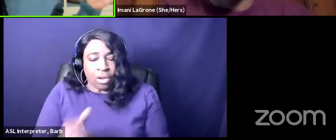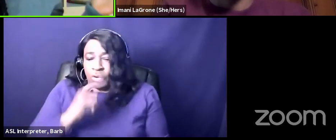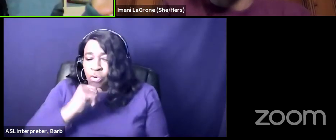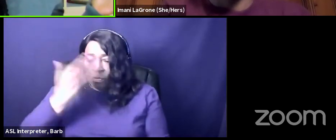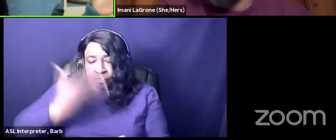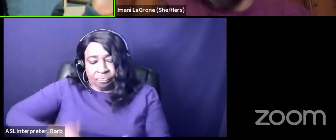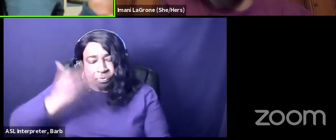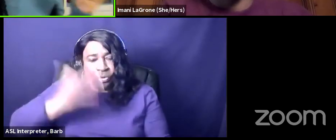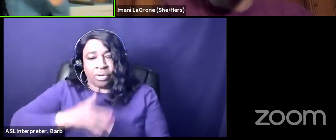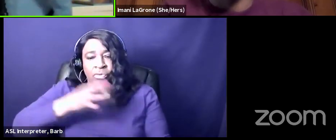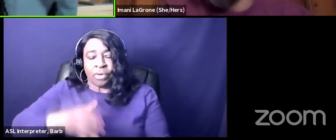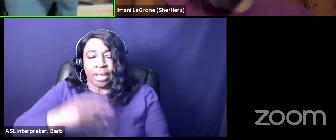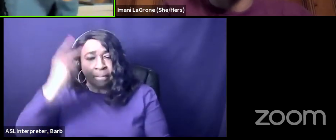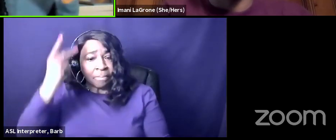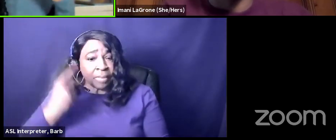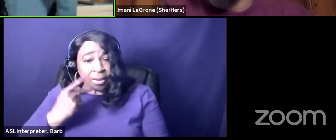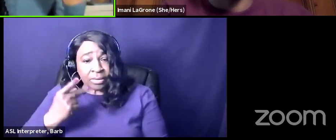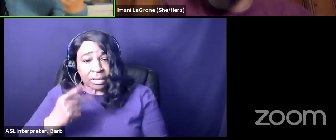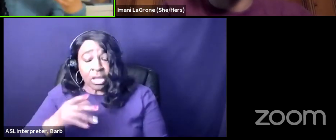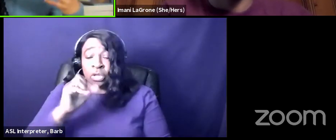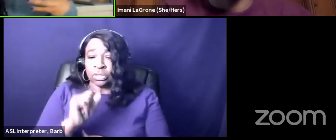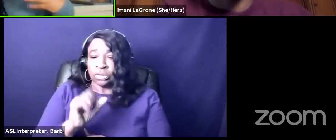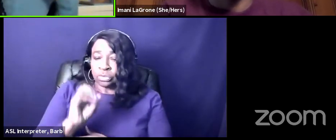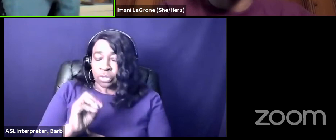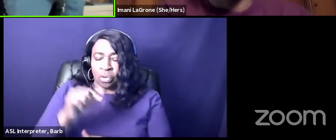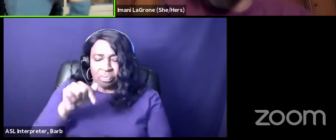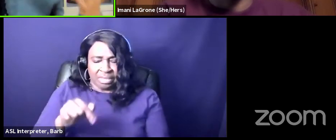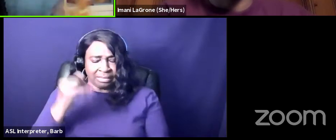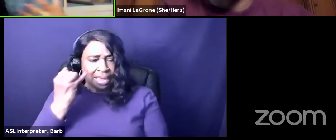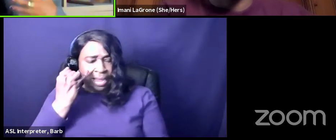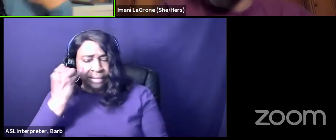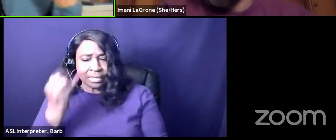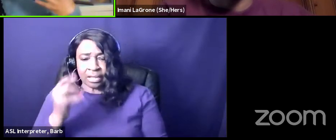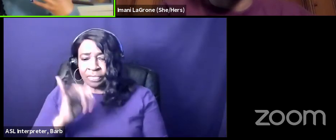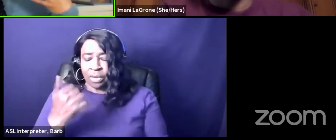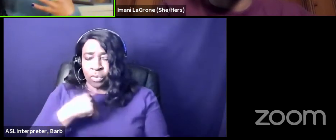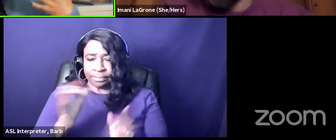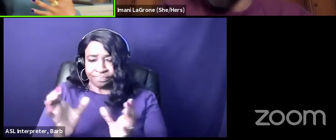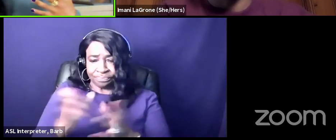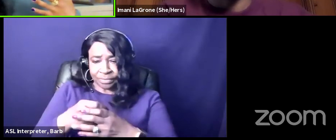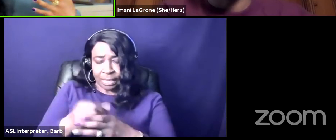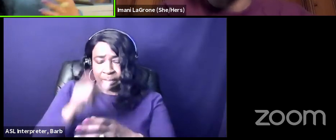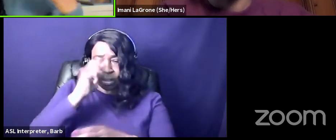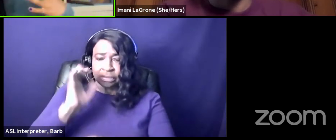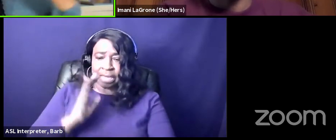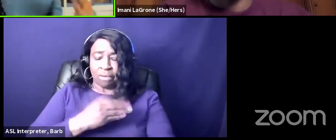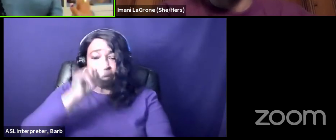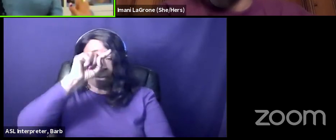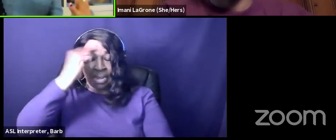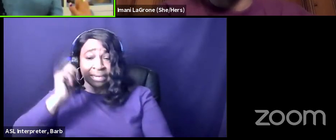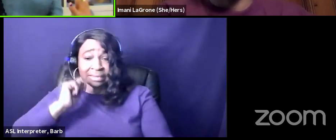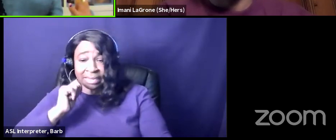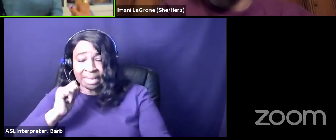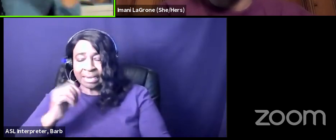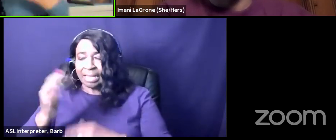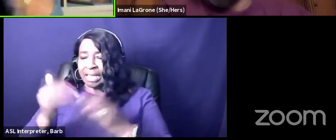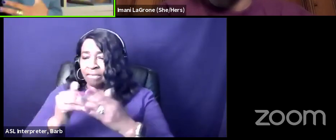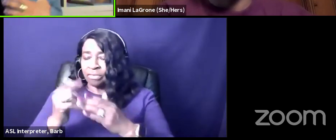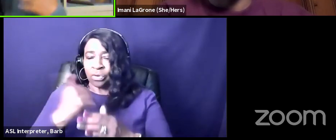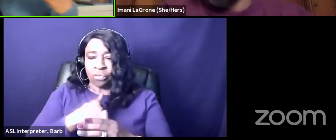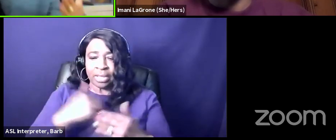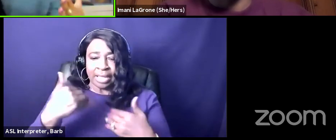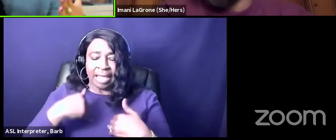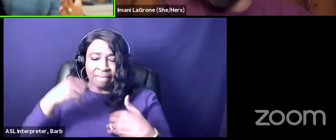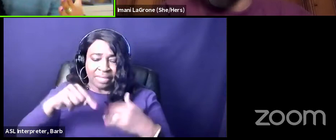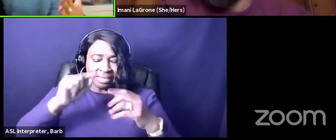parents are ethnically right and so this idea that we are unified because of our black skin even though we have these